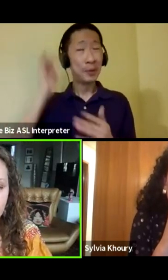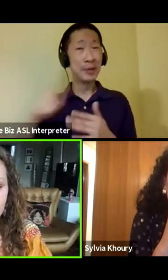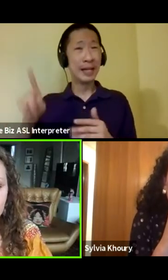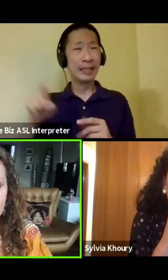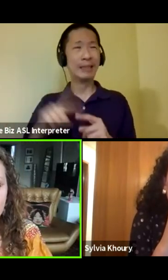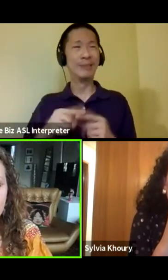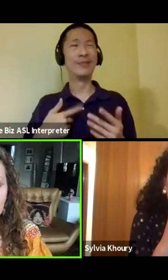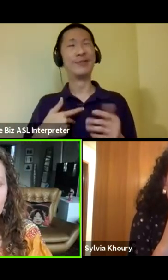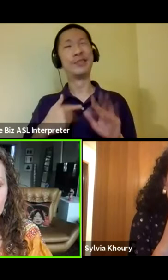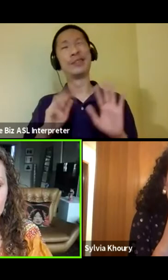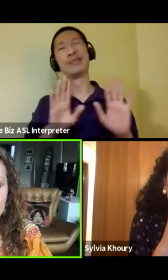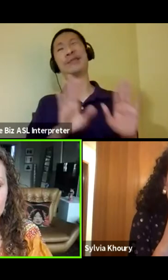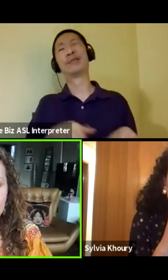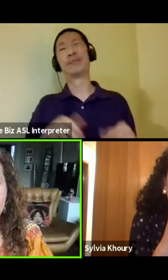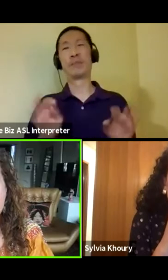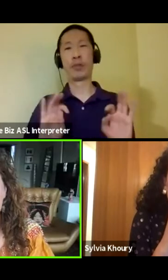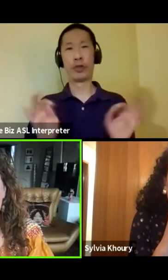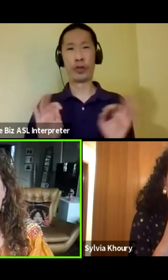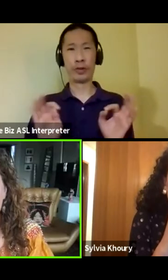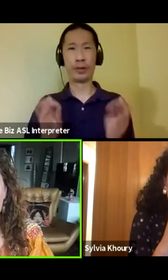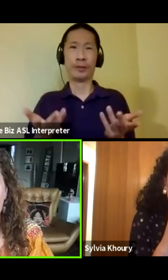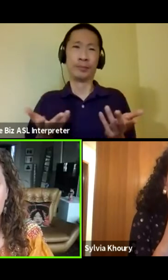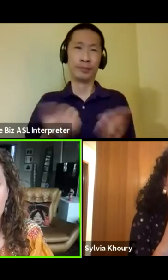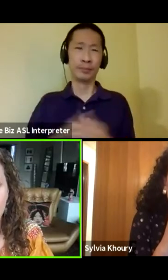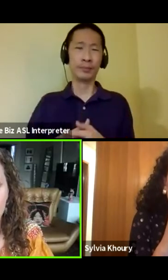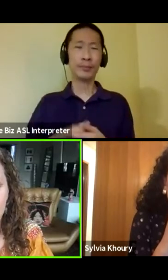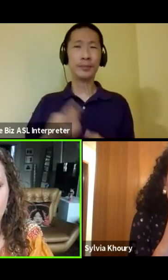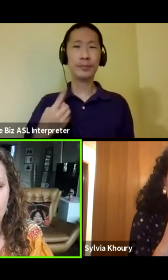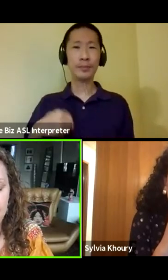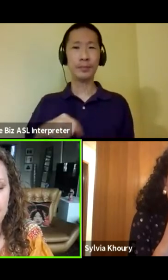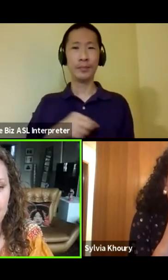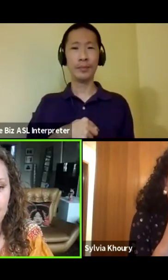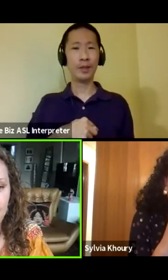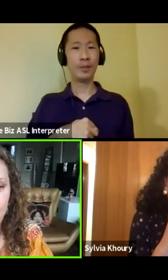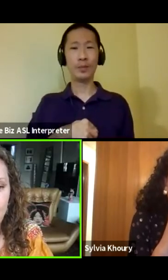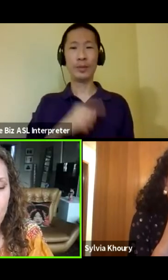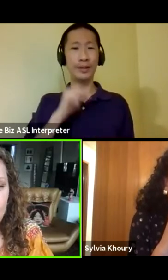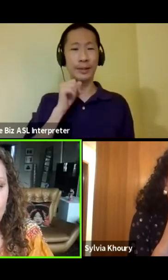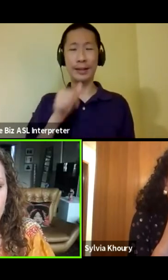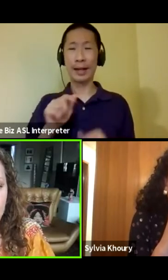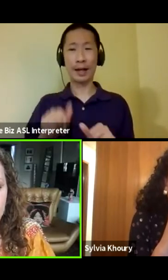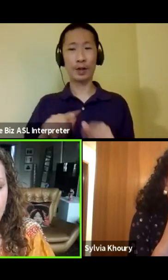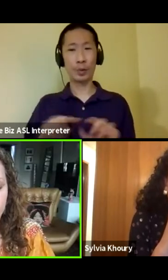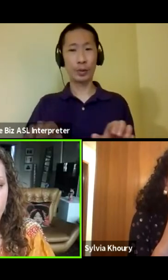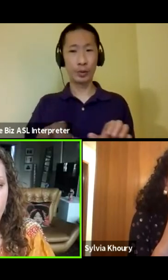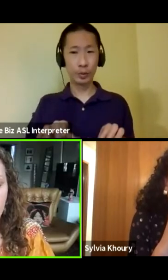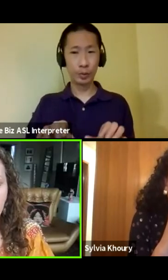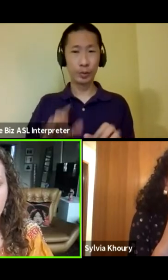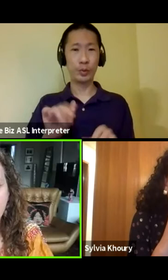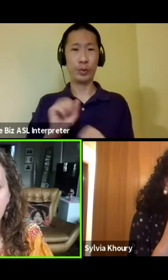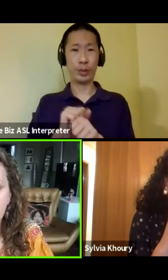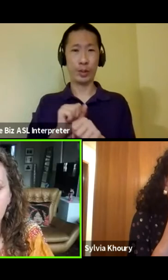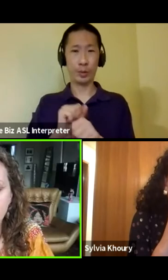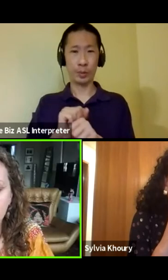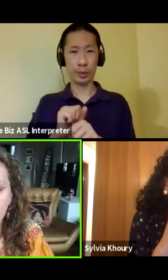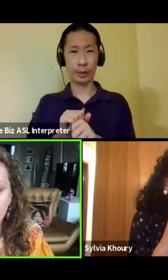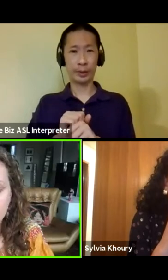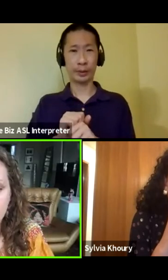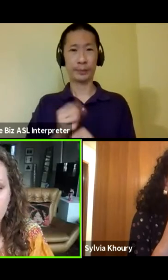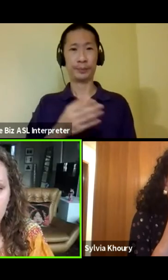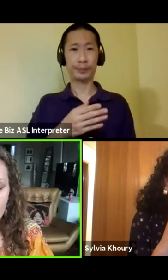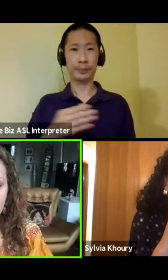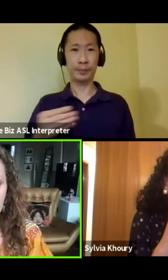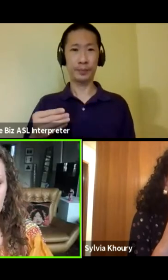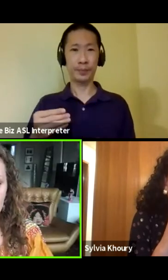hmm, um, um, yeah, we, we just, you know, we're not gonna do the work. And, um,